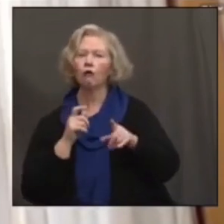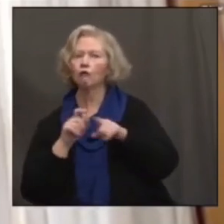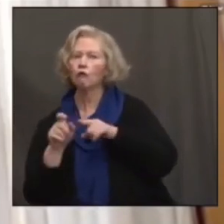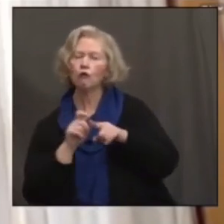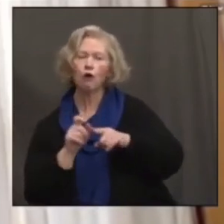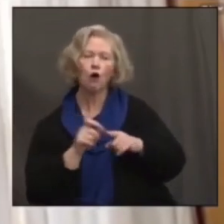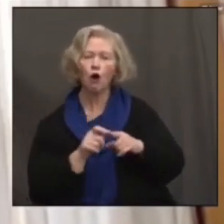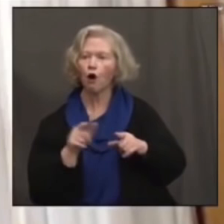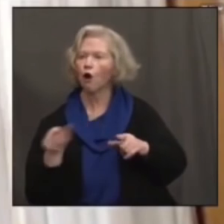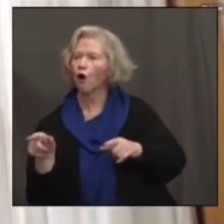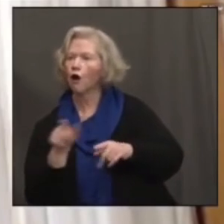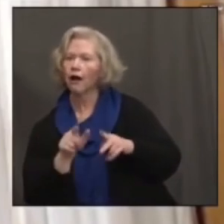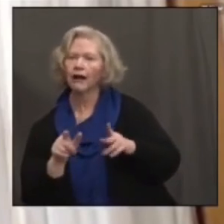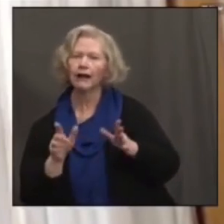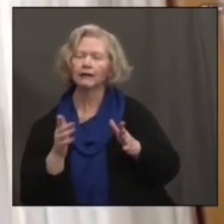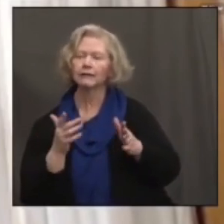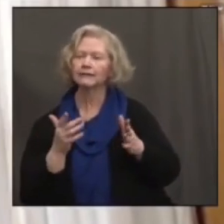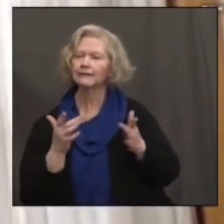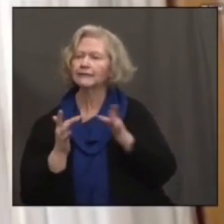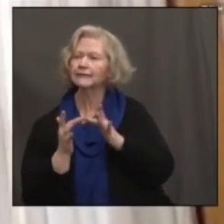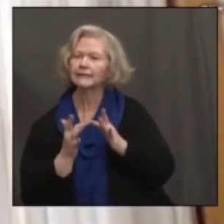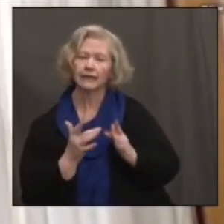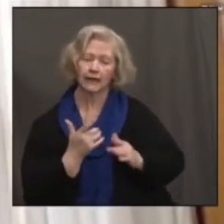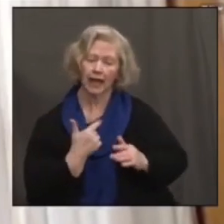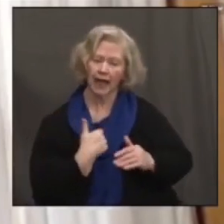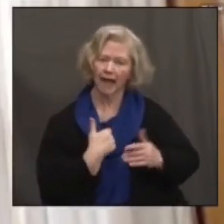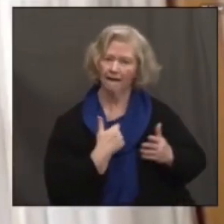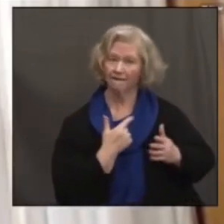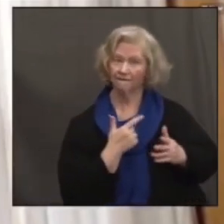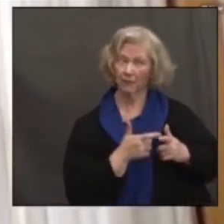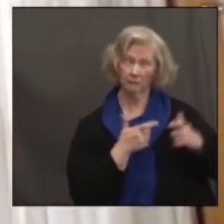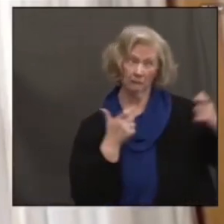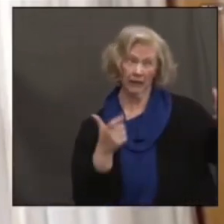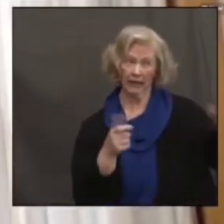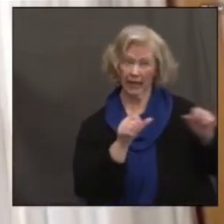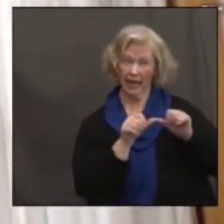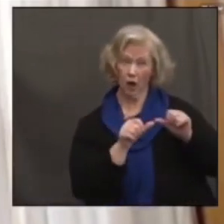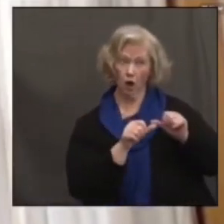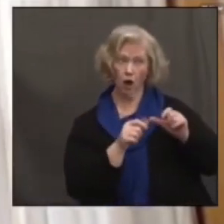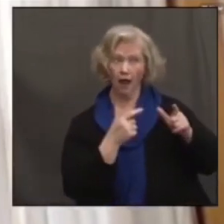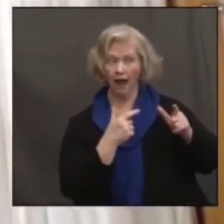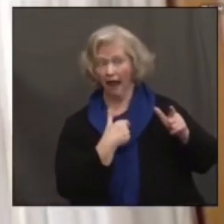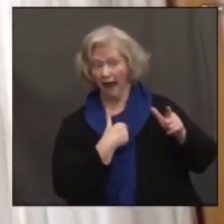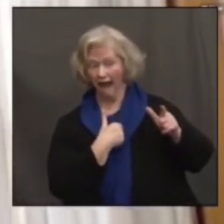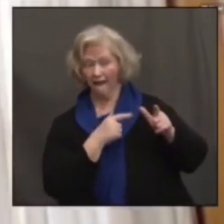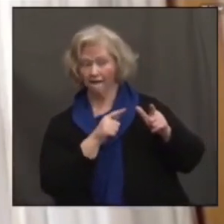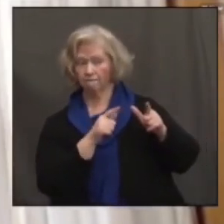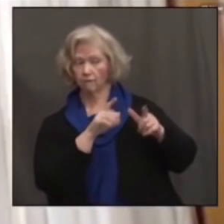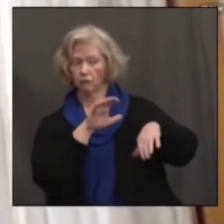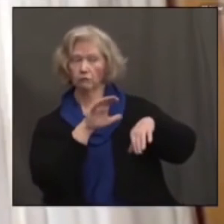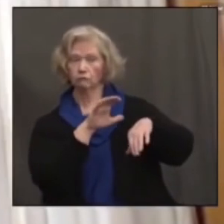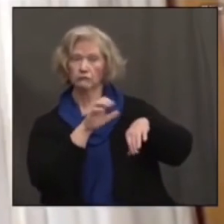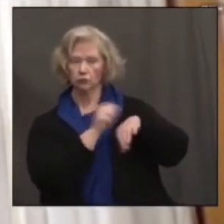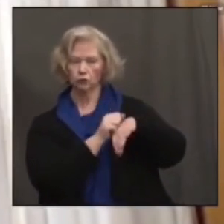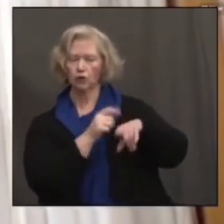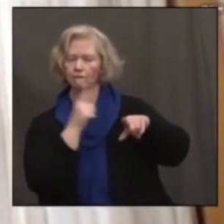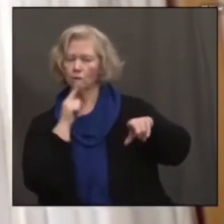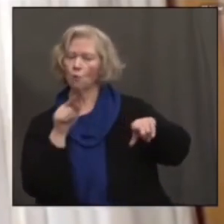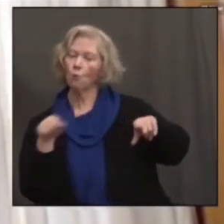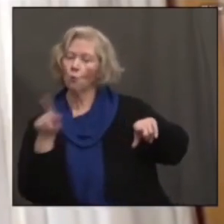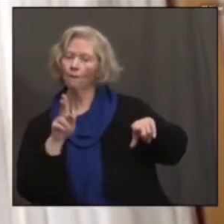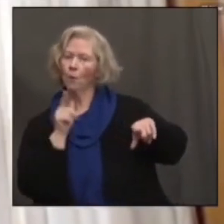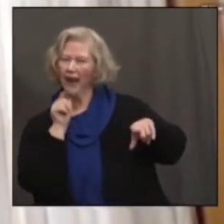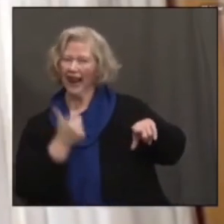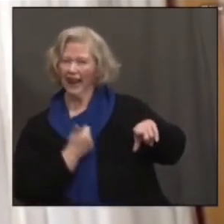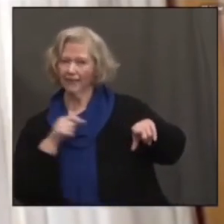underserved communities. Reserving appointment slots at the larger vaccination sites for people who live in those zip codes. And